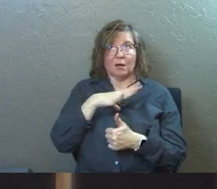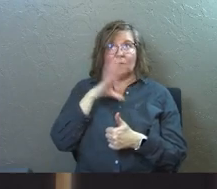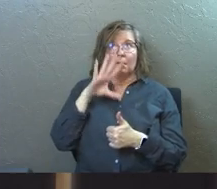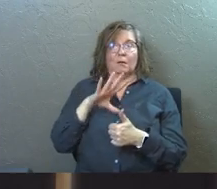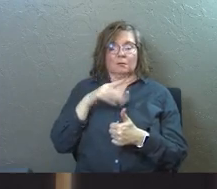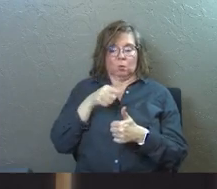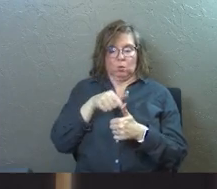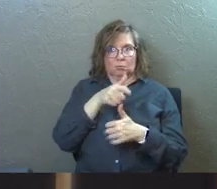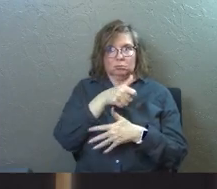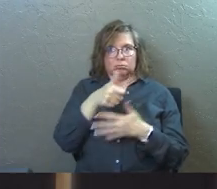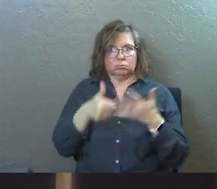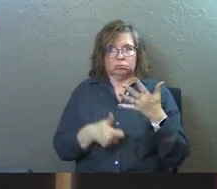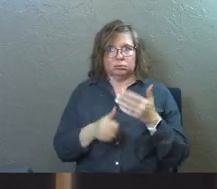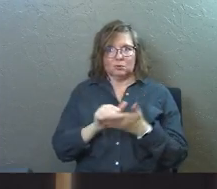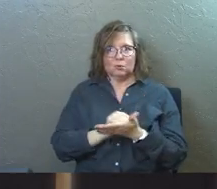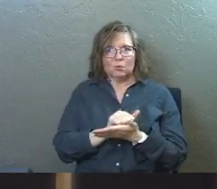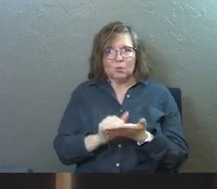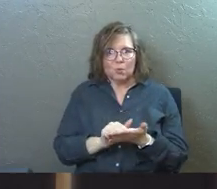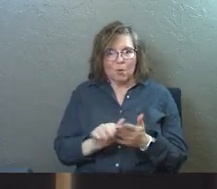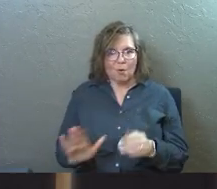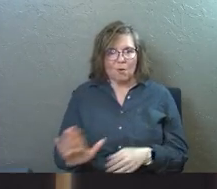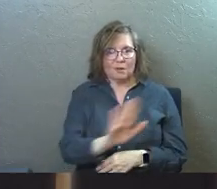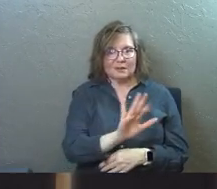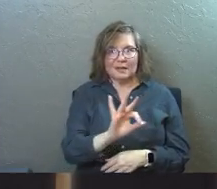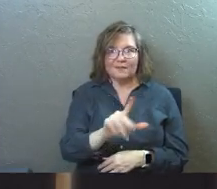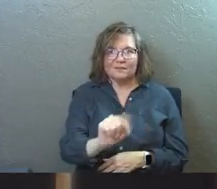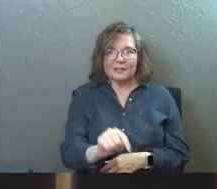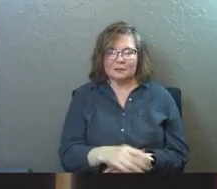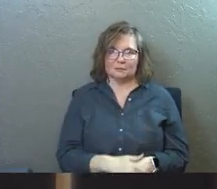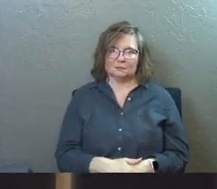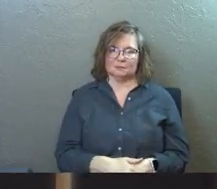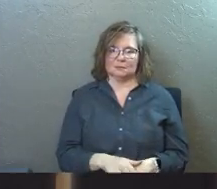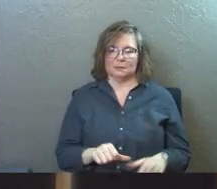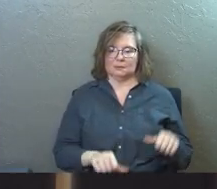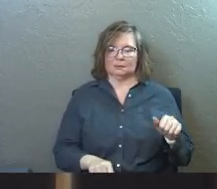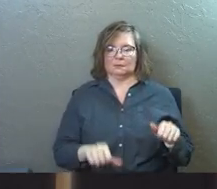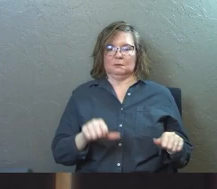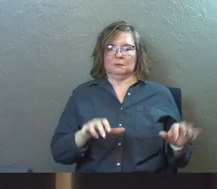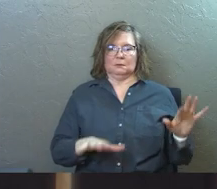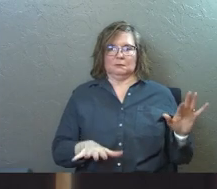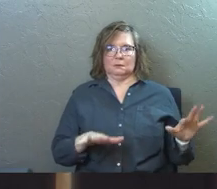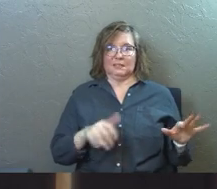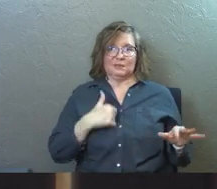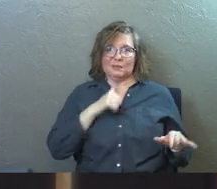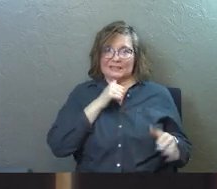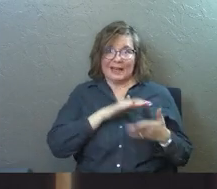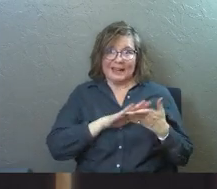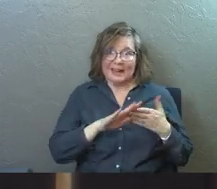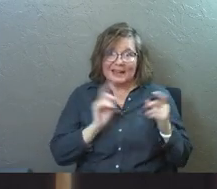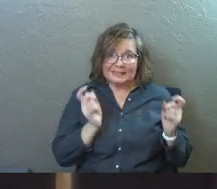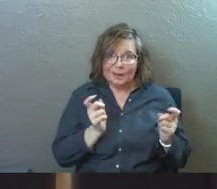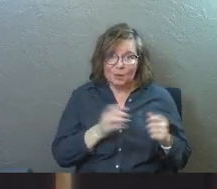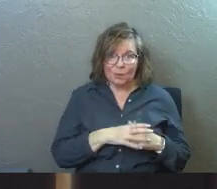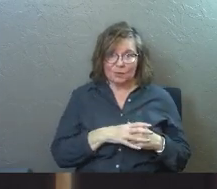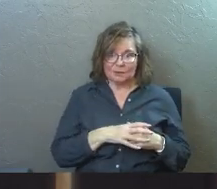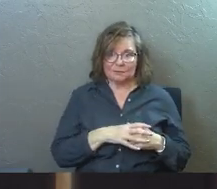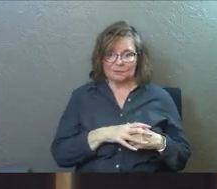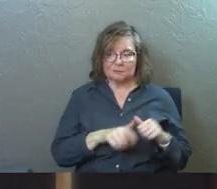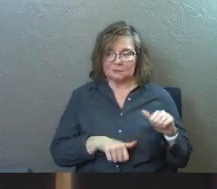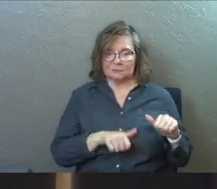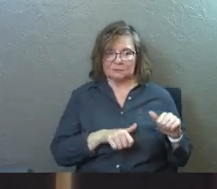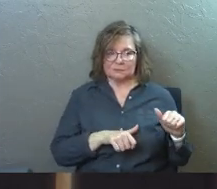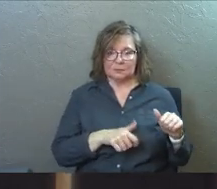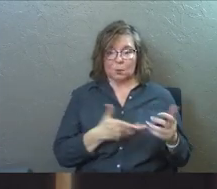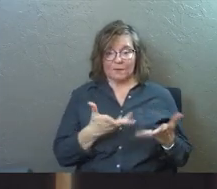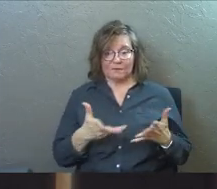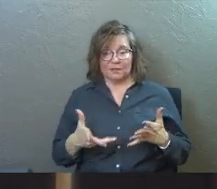feet. You want to talk about uncomfortable. This was not a nice little ceremony. Verse 12, when he had finished